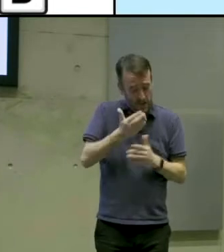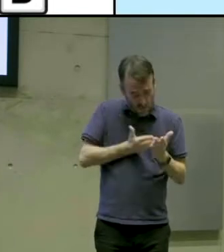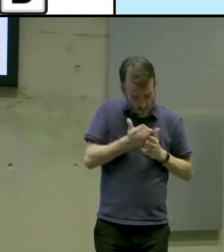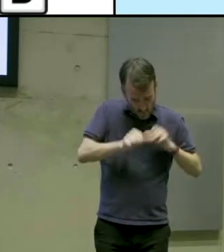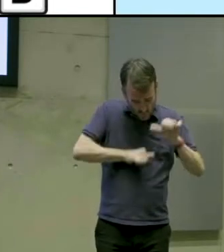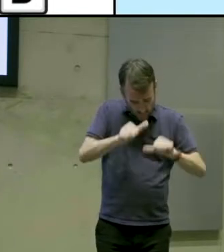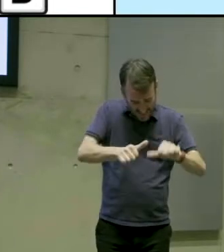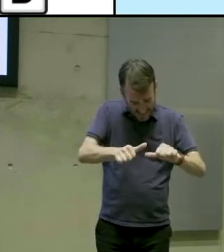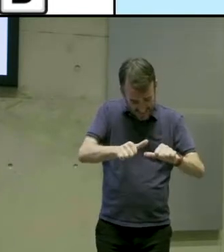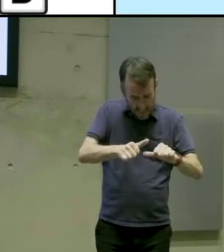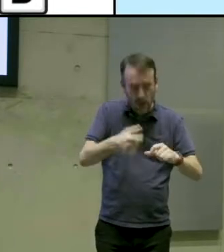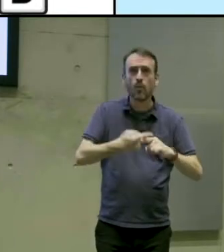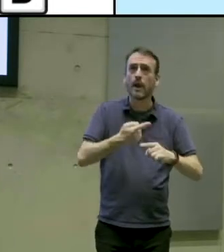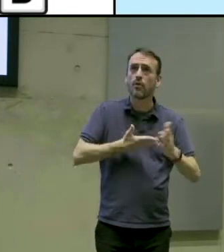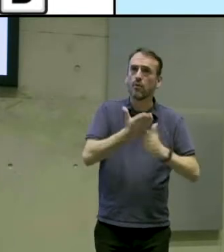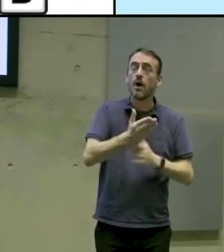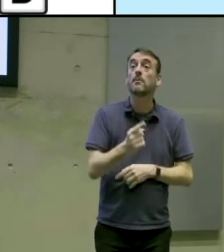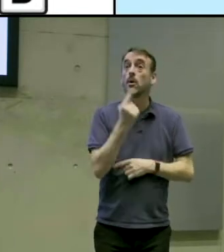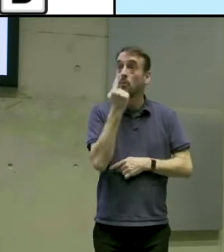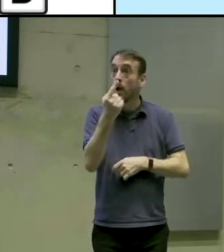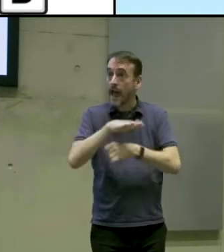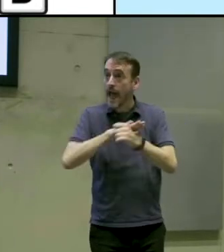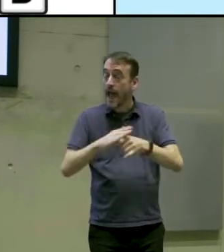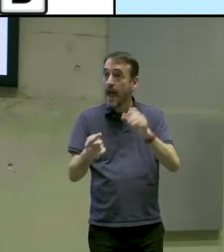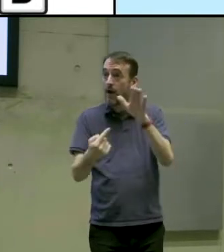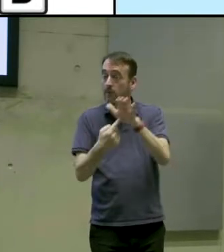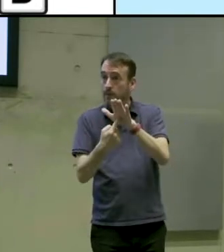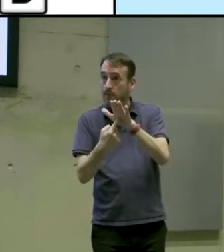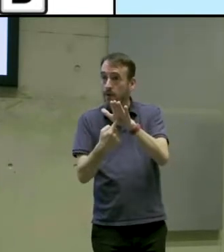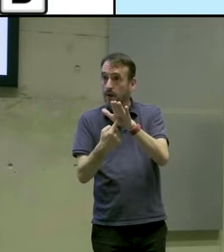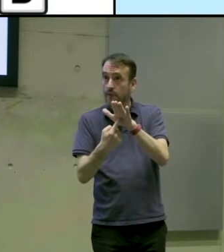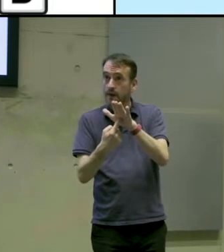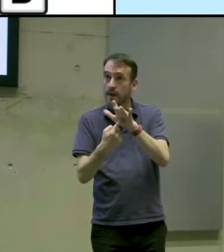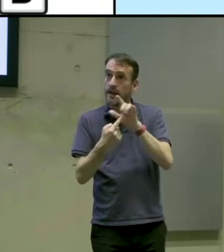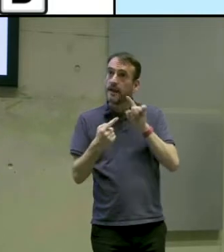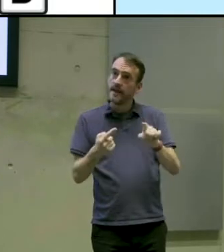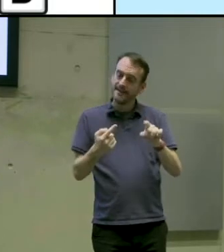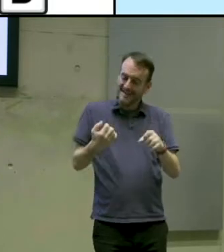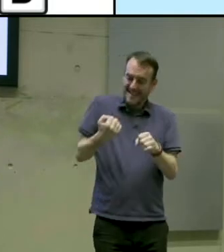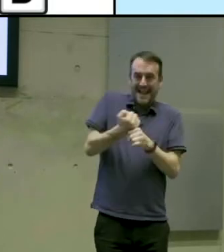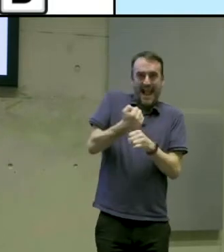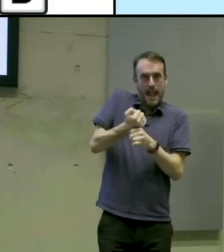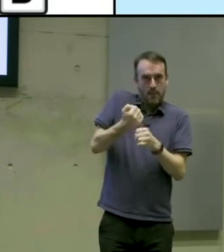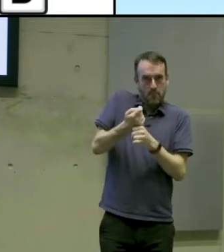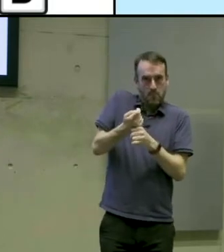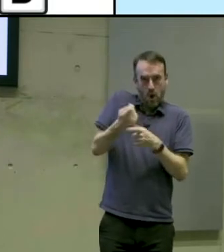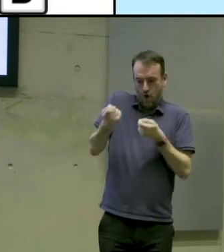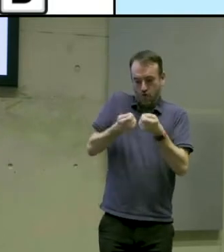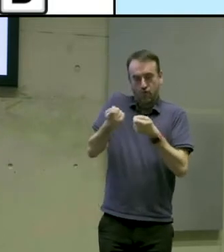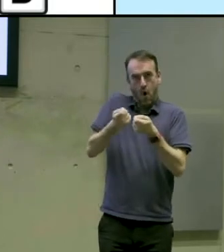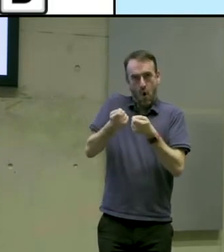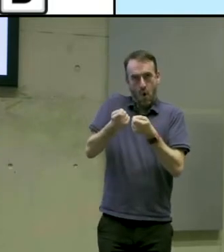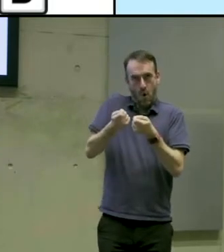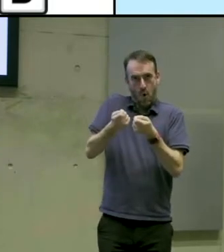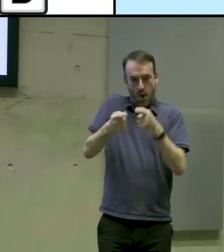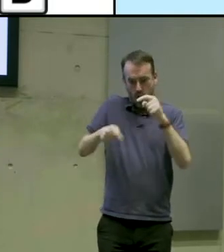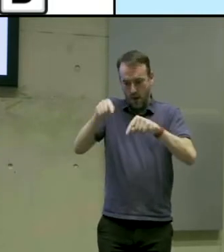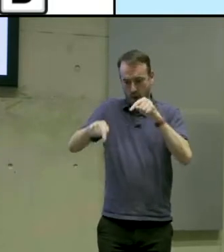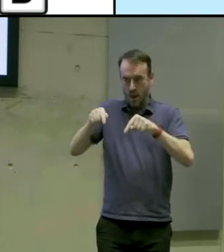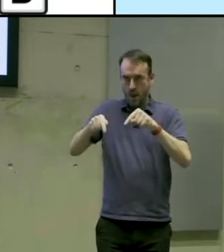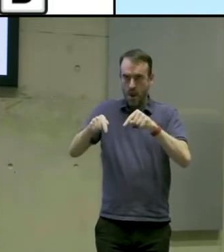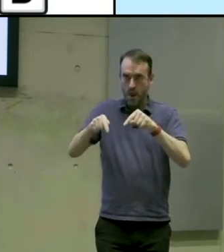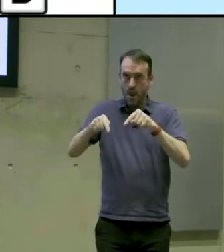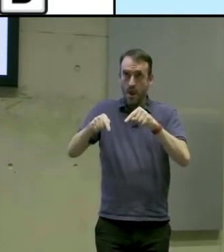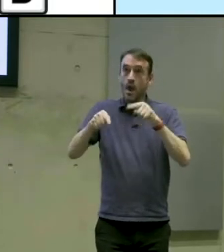But one thing that's really important is the ability to remap controls in games as well. Because not everyone can use a